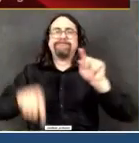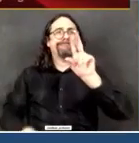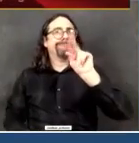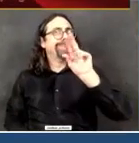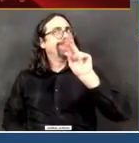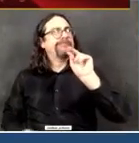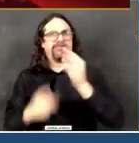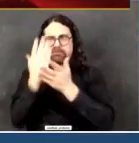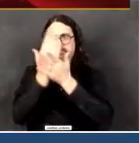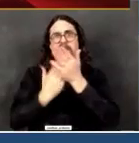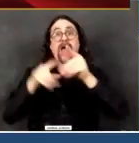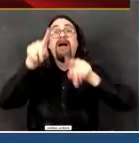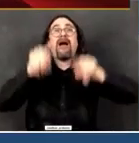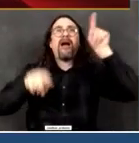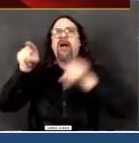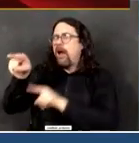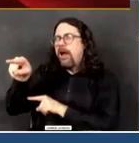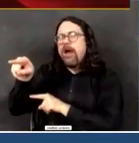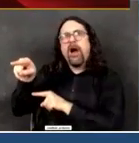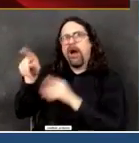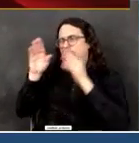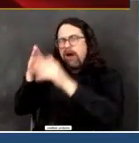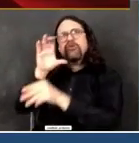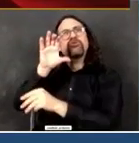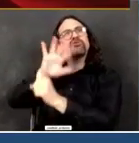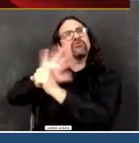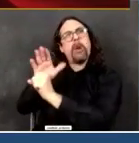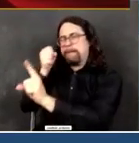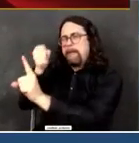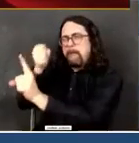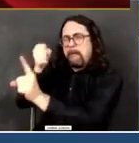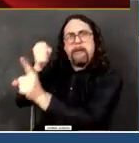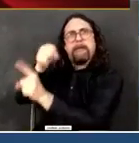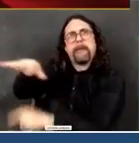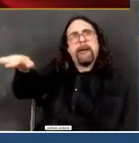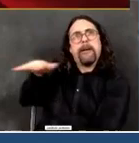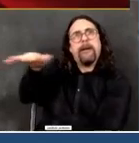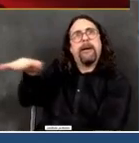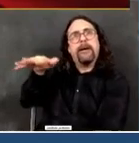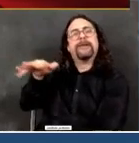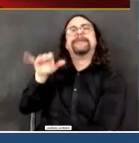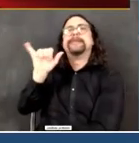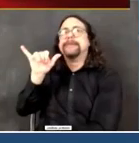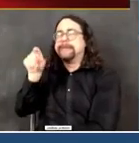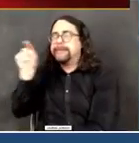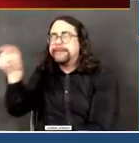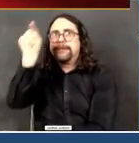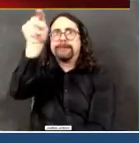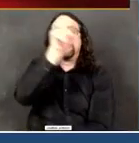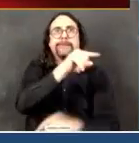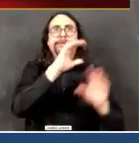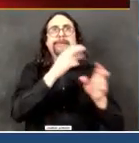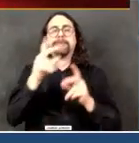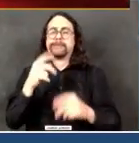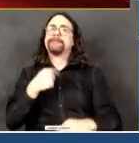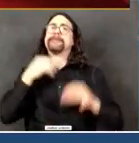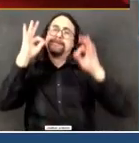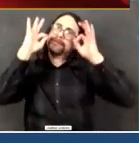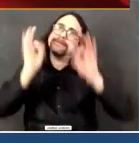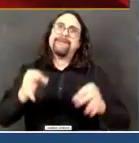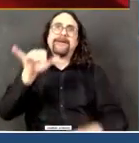But we see disparity. We see clear disparity in the impact. Who's been hit hardest? Communities of color,